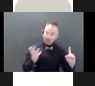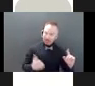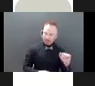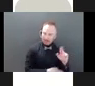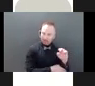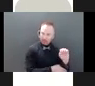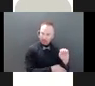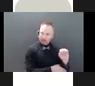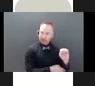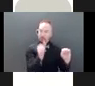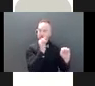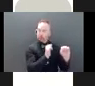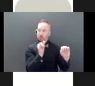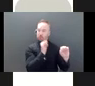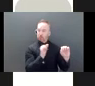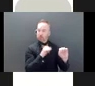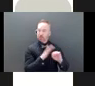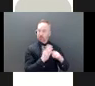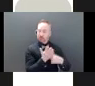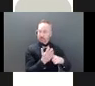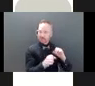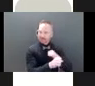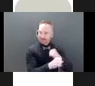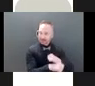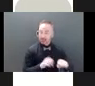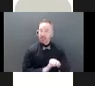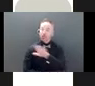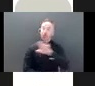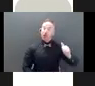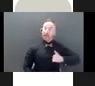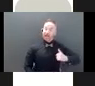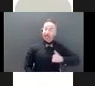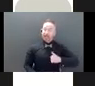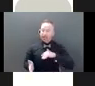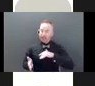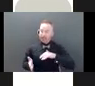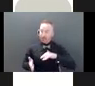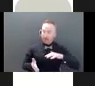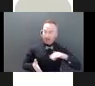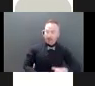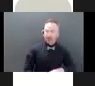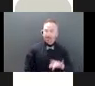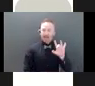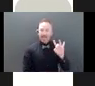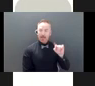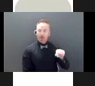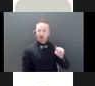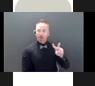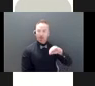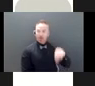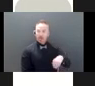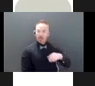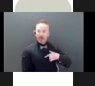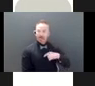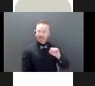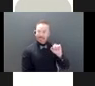about the statistics. And the studies that we've done in Canada indicate about 8.2% of seniors experience